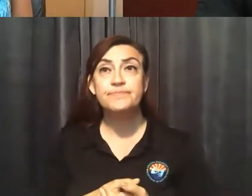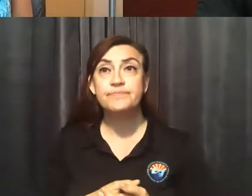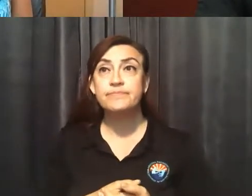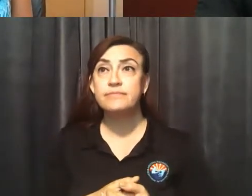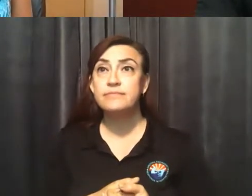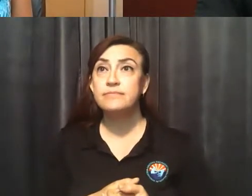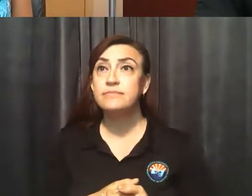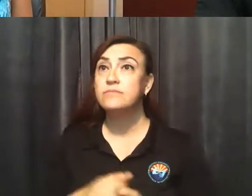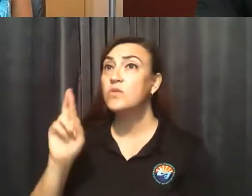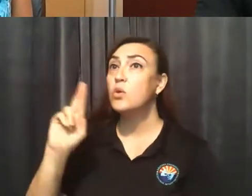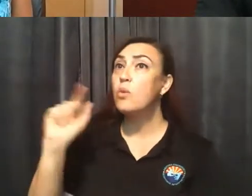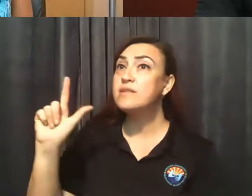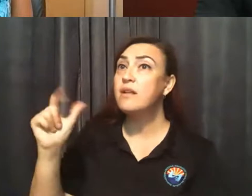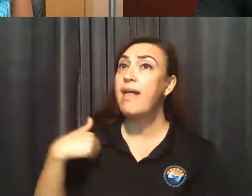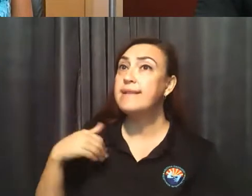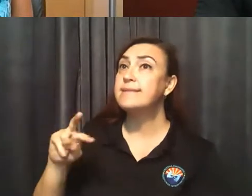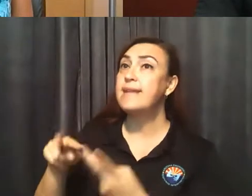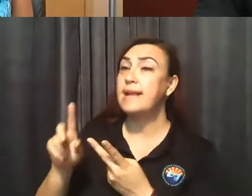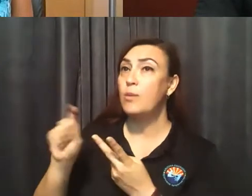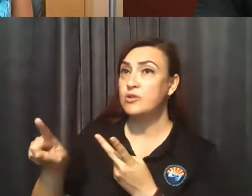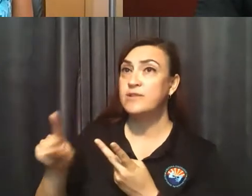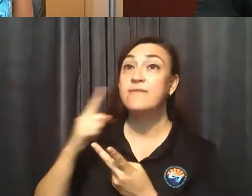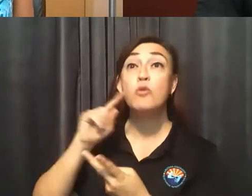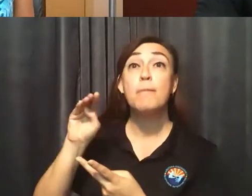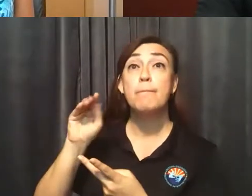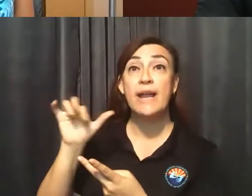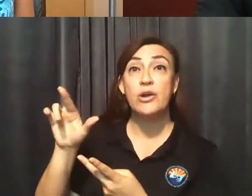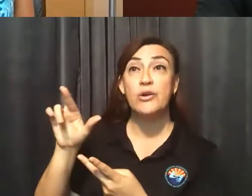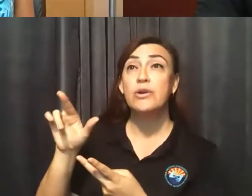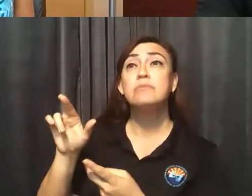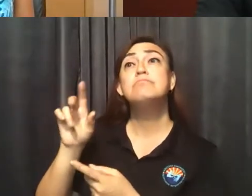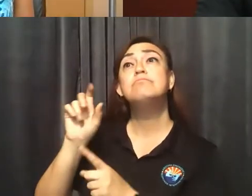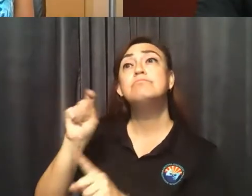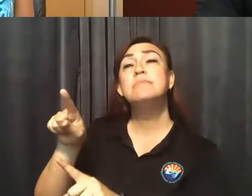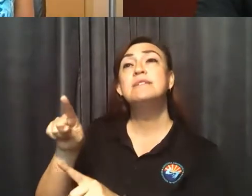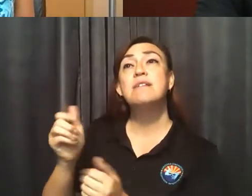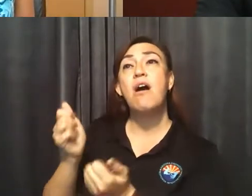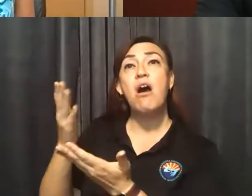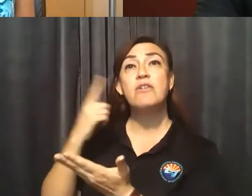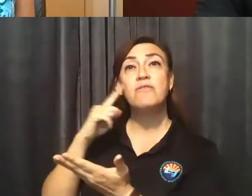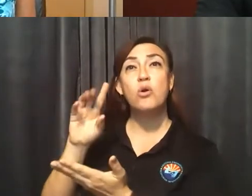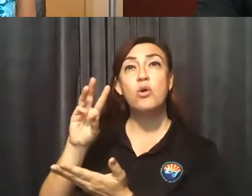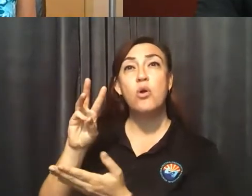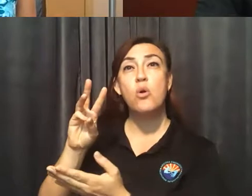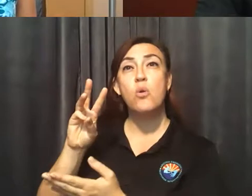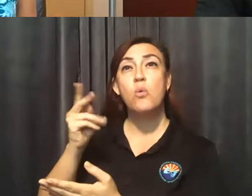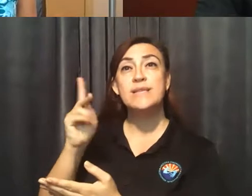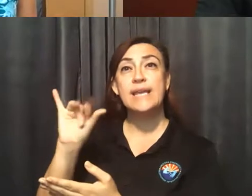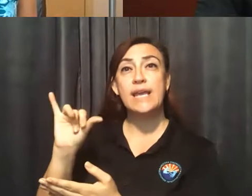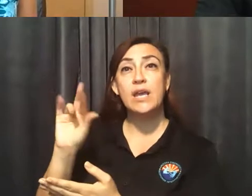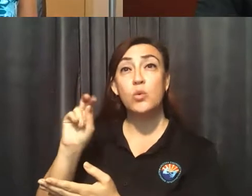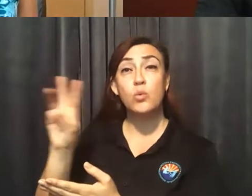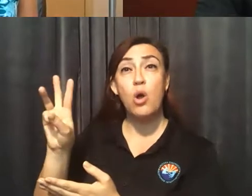Russell did have a second question and that was for the mayor. Does the offer for Whiskey Row food trucks apply to other bars as well?